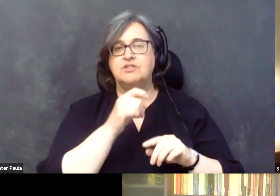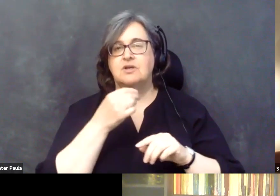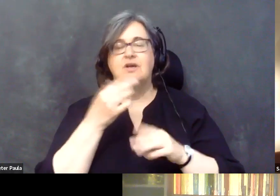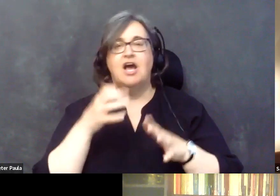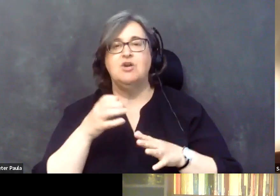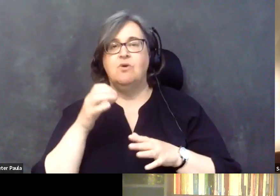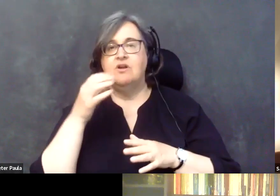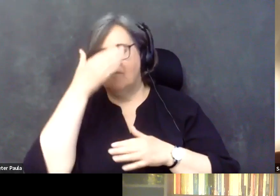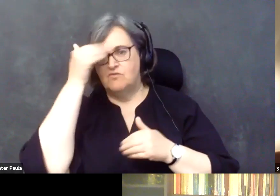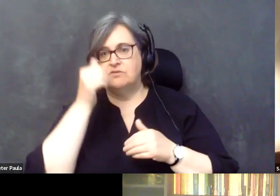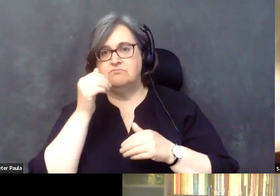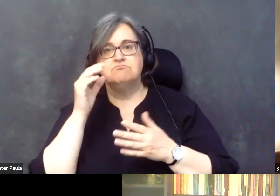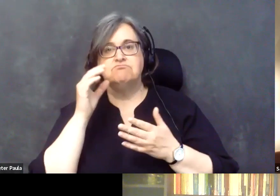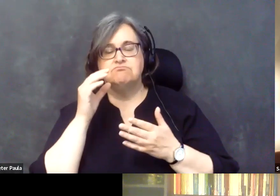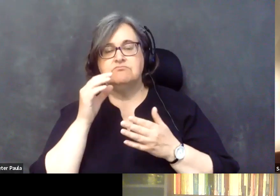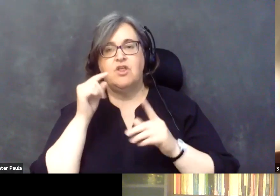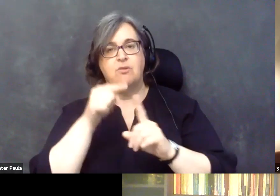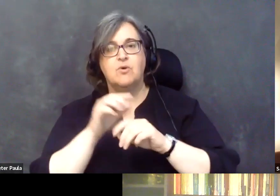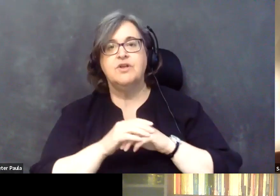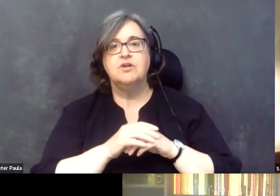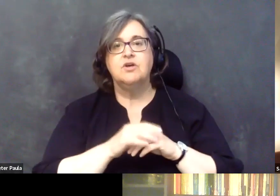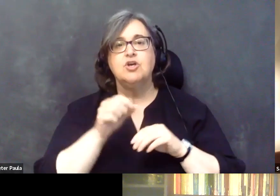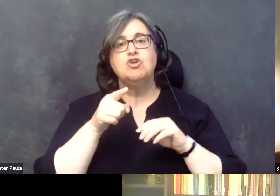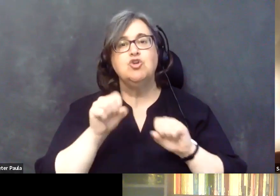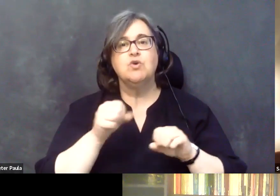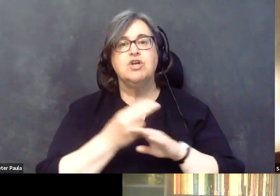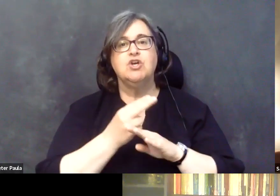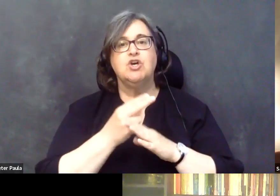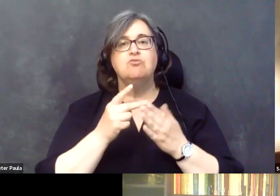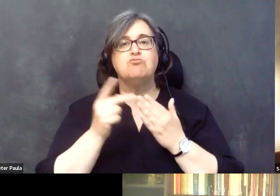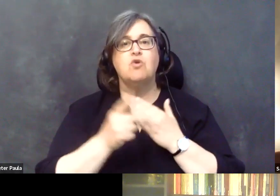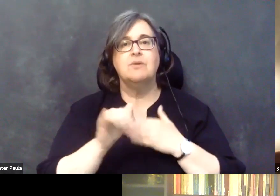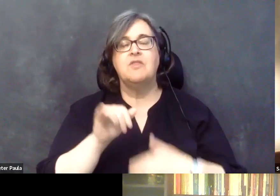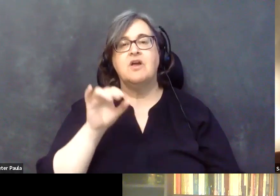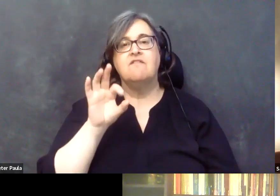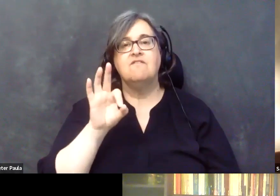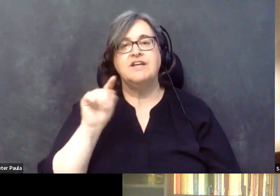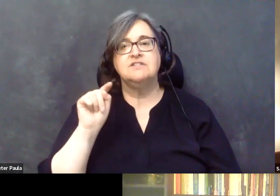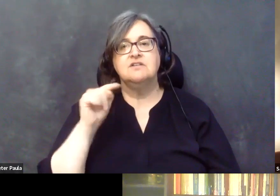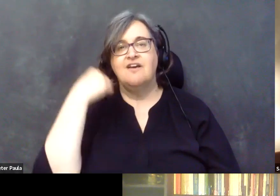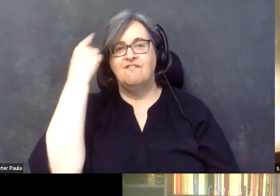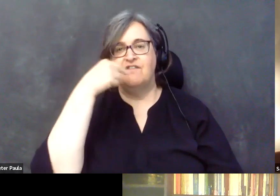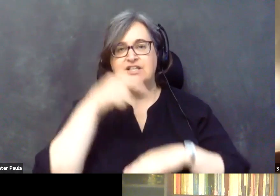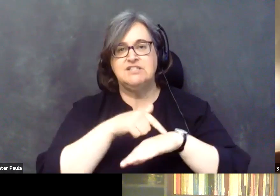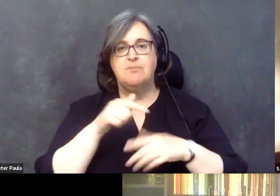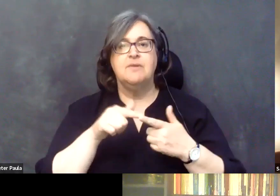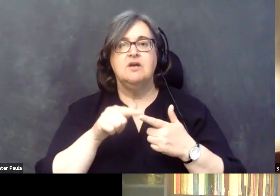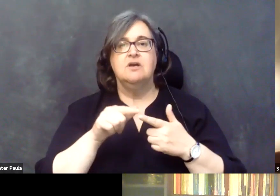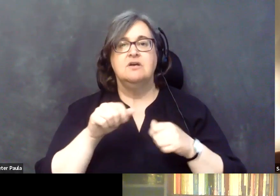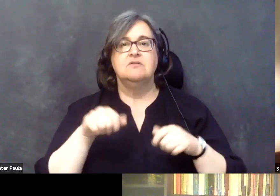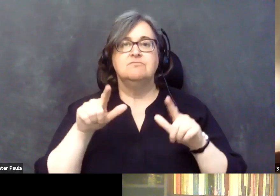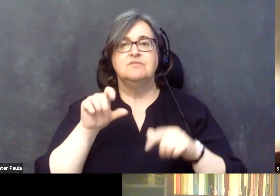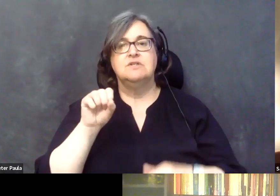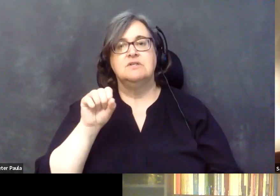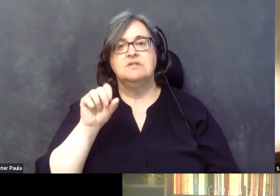this point. So you could use like programs like FaceTime and Skype, uh, for